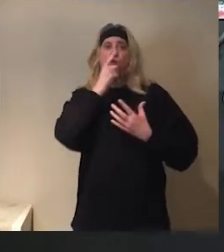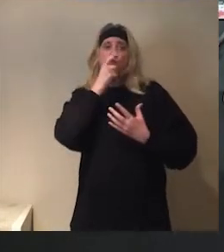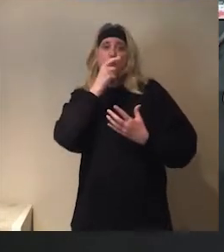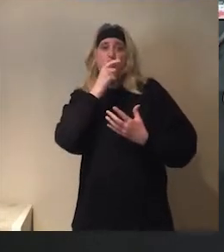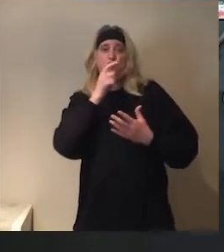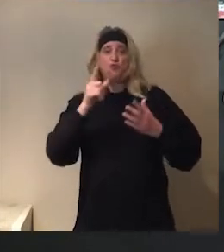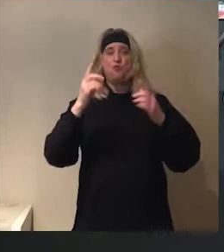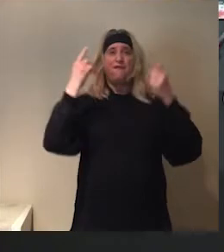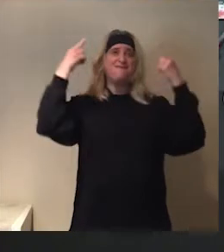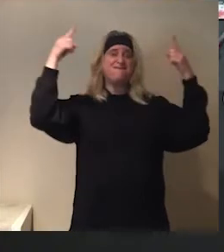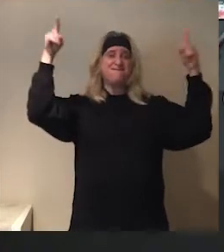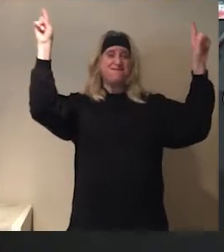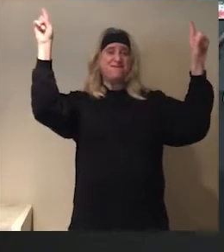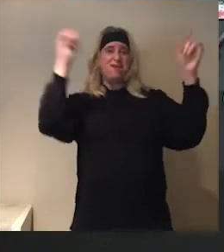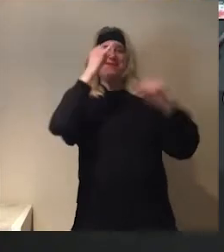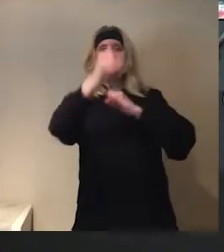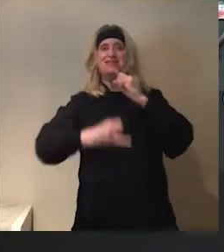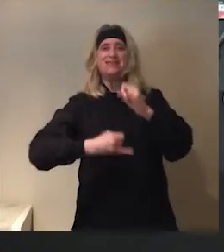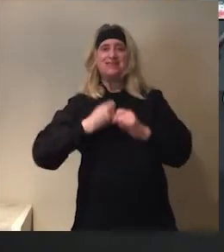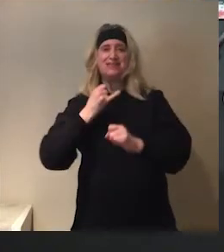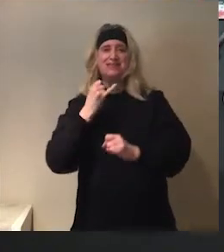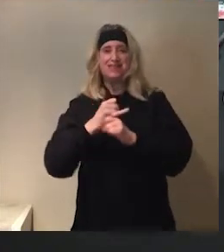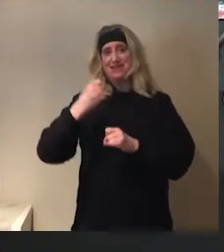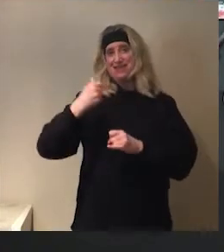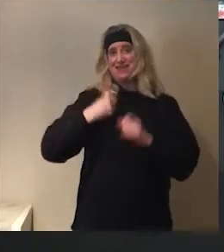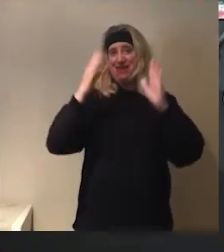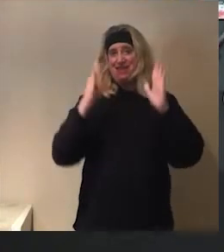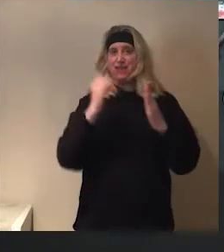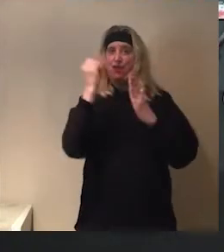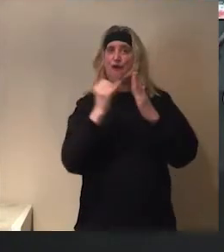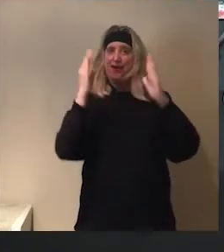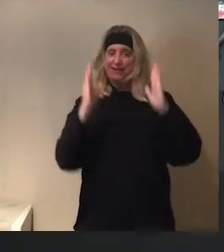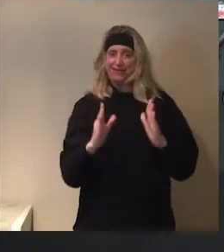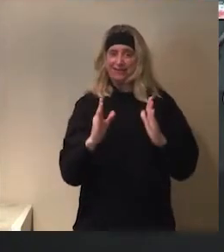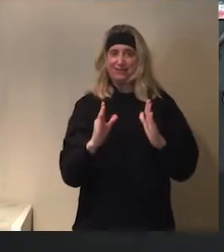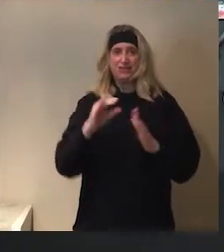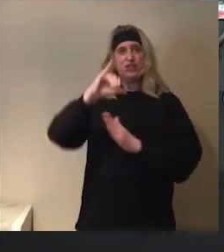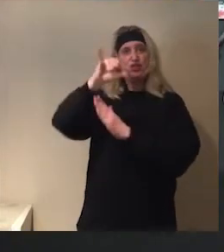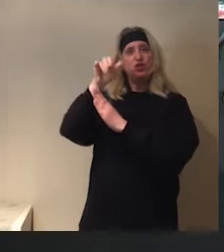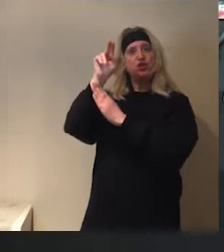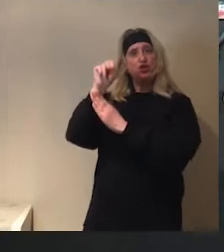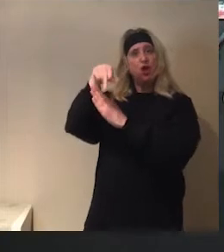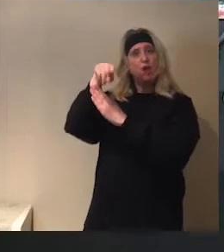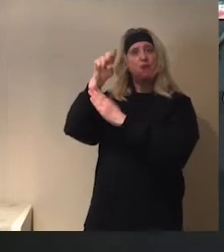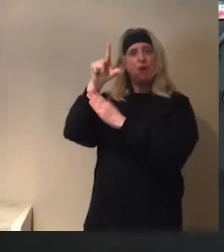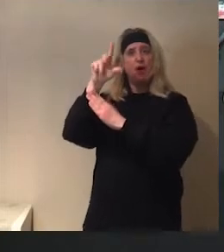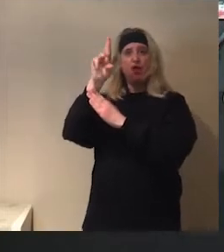great, great international Canadian artist. Jean-Paul